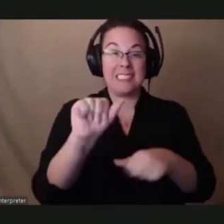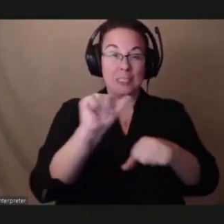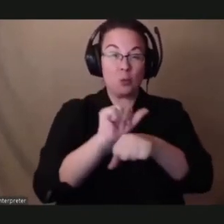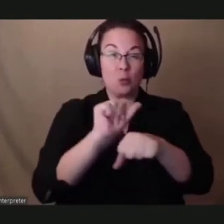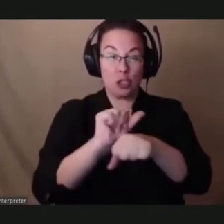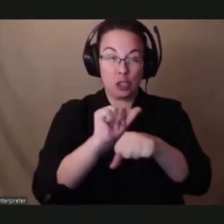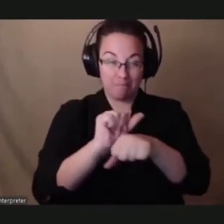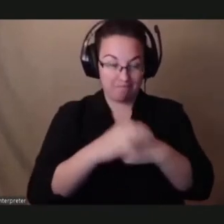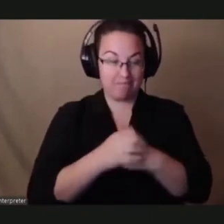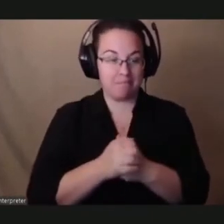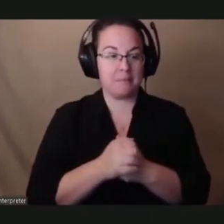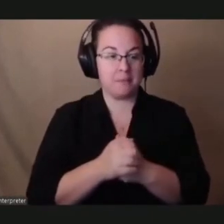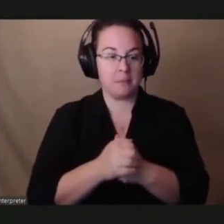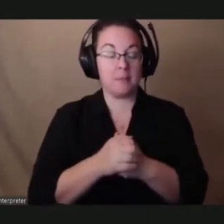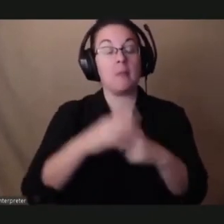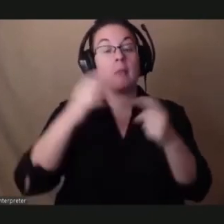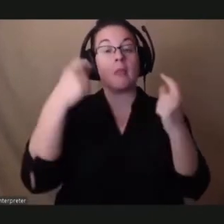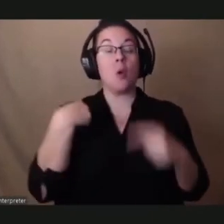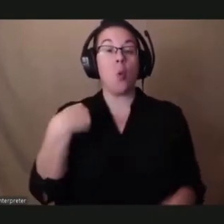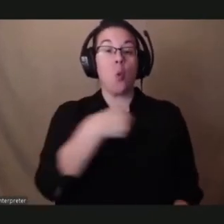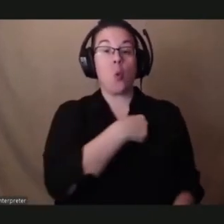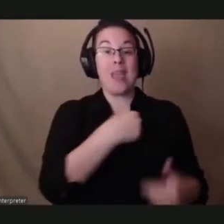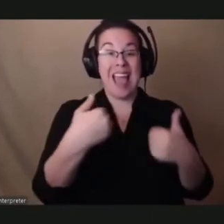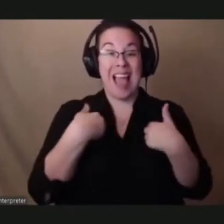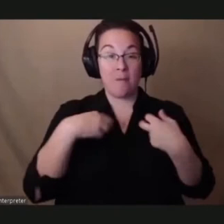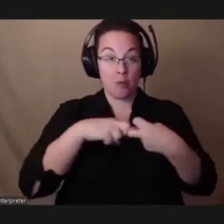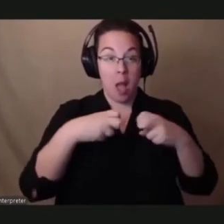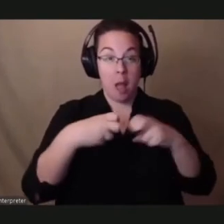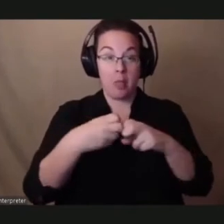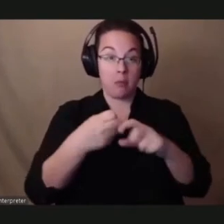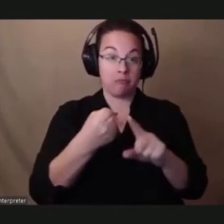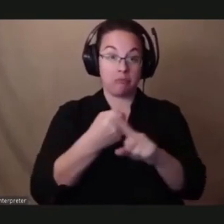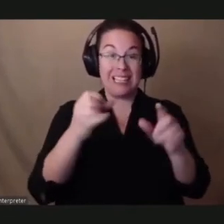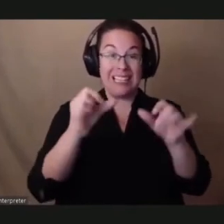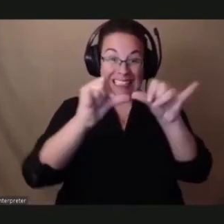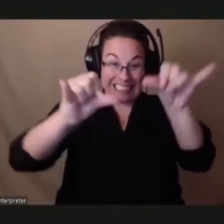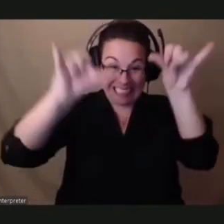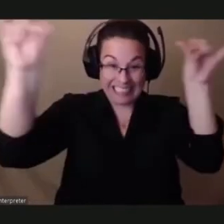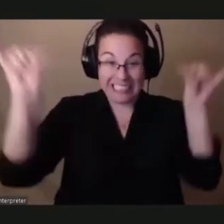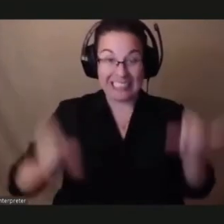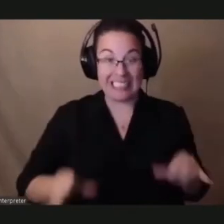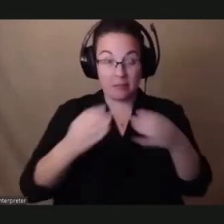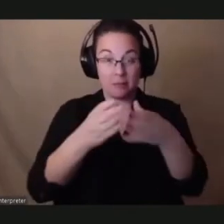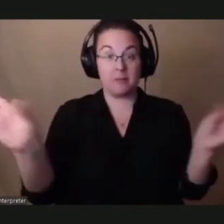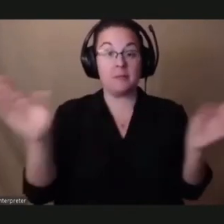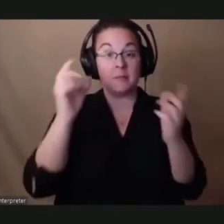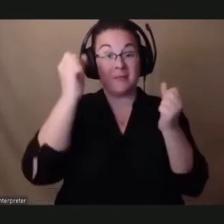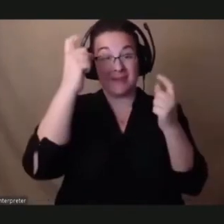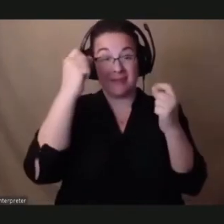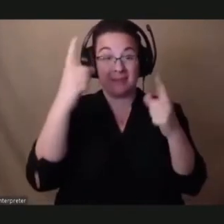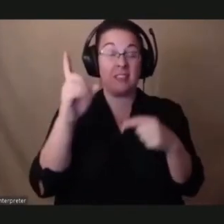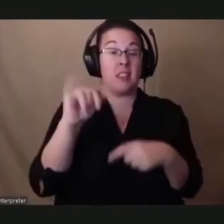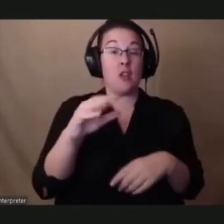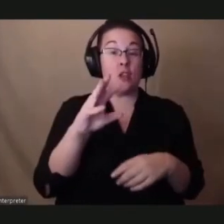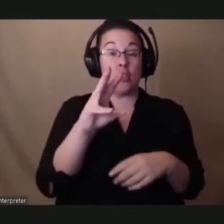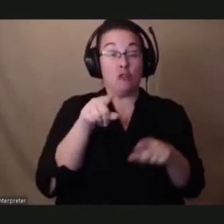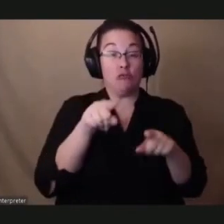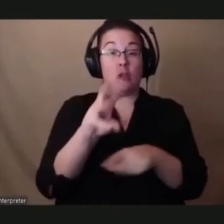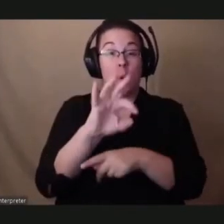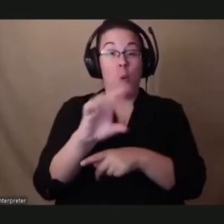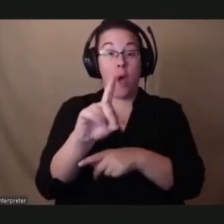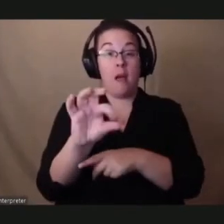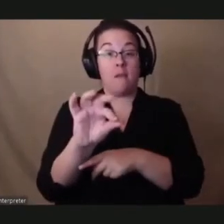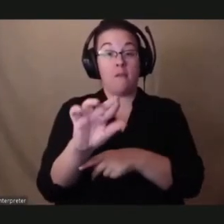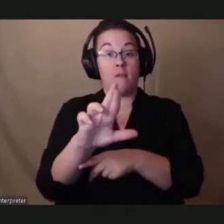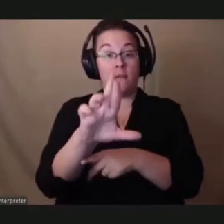We have a systemic problem. In 2019, at the height of the California wildfire season, California's power utility PG